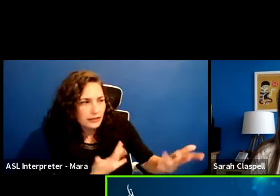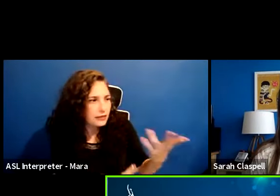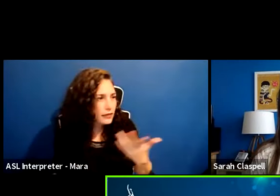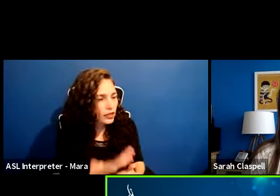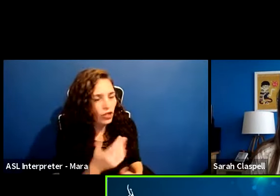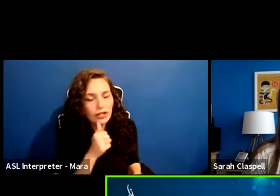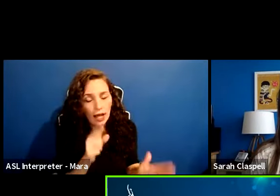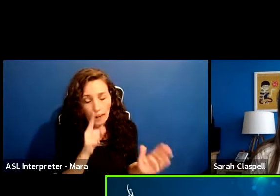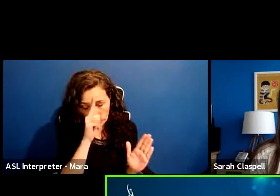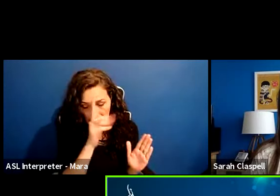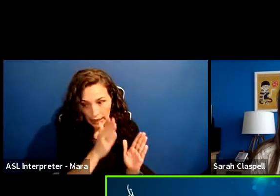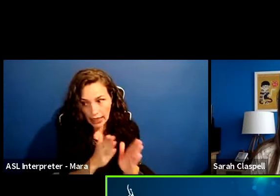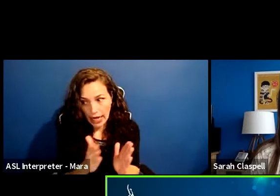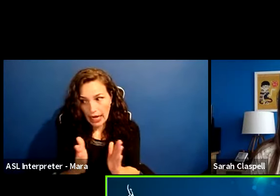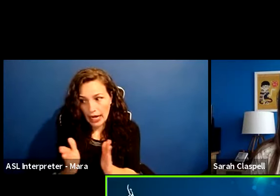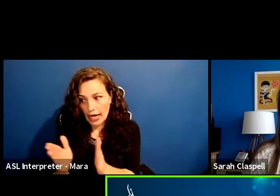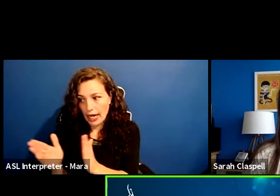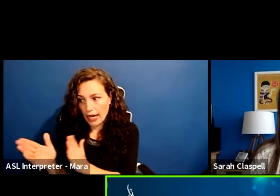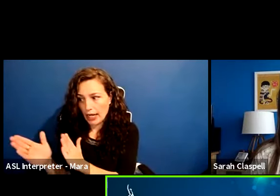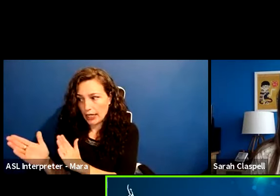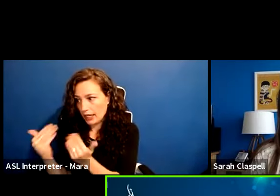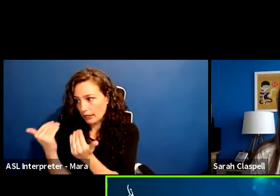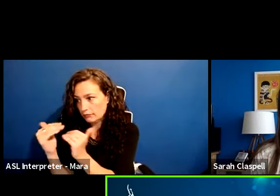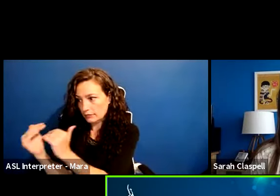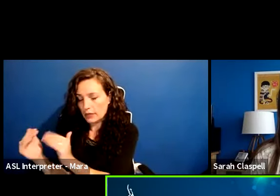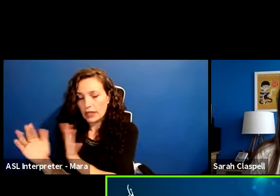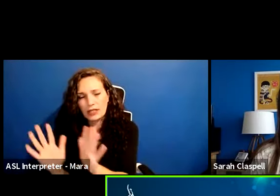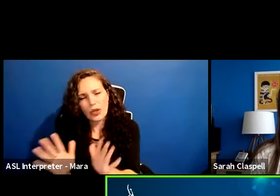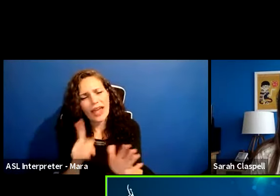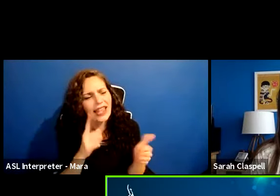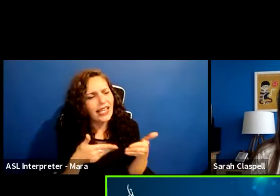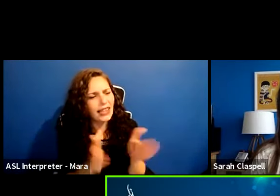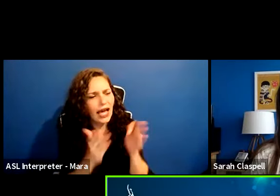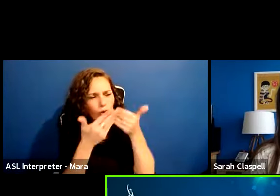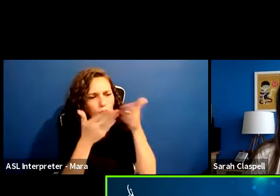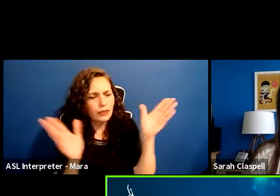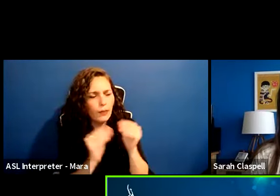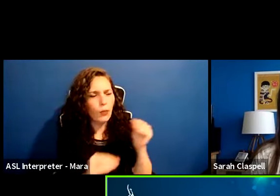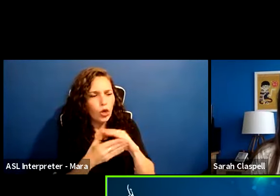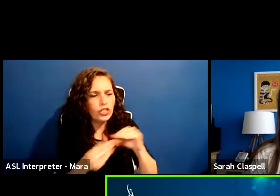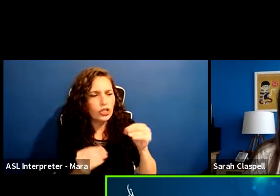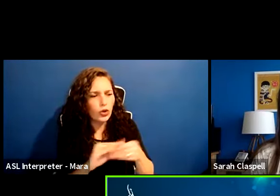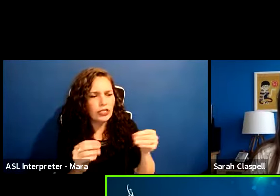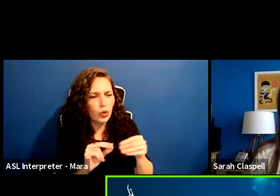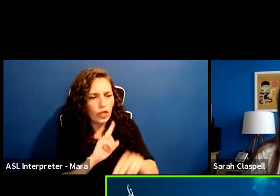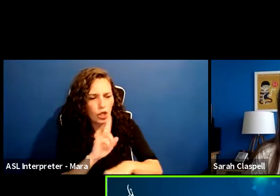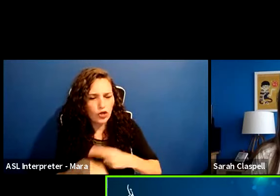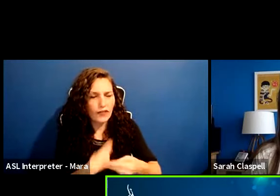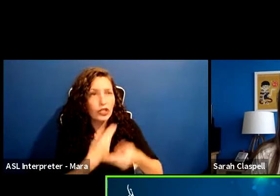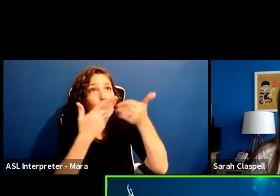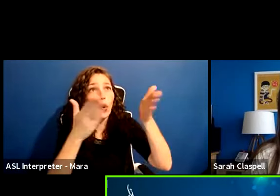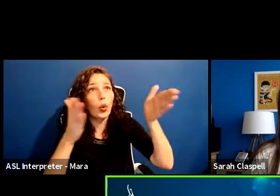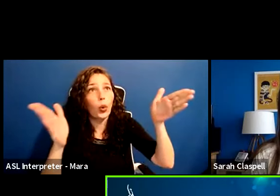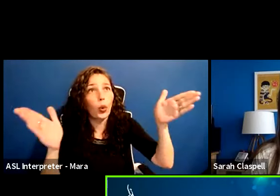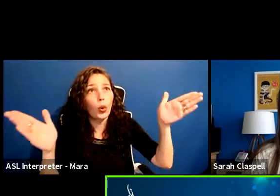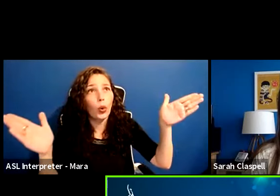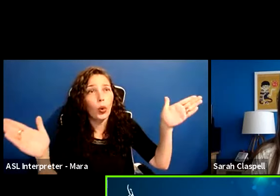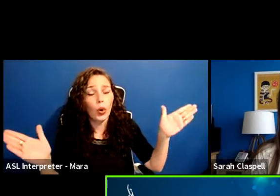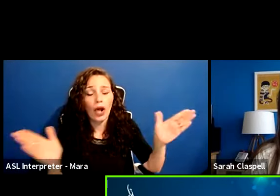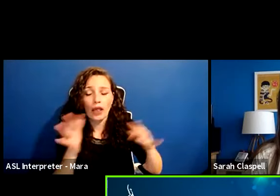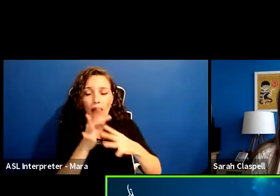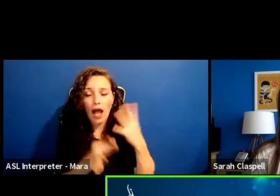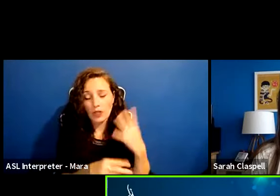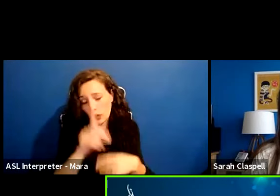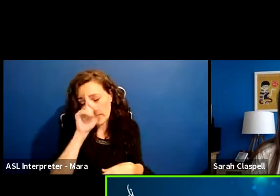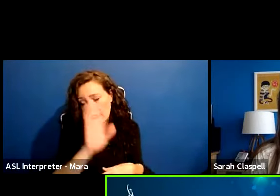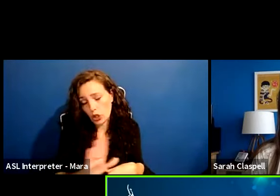so many possibilities in storytelling. It just, I think it just opens up the universe. I think the work you do is phenomenal. It's